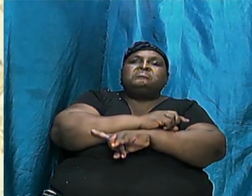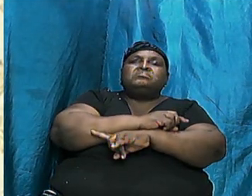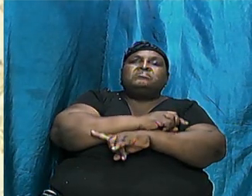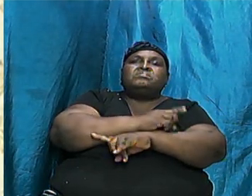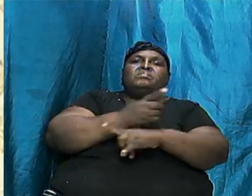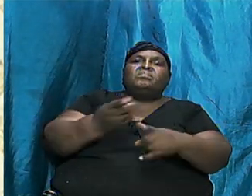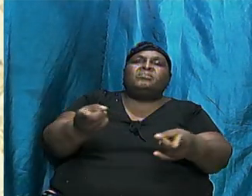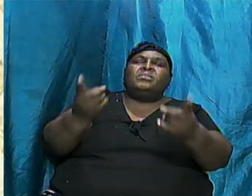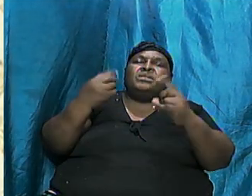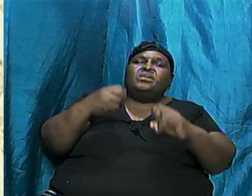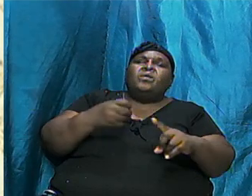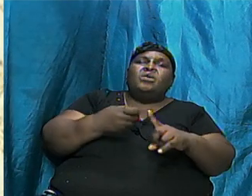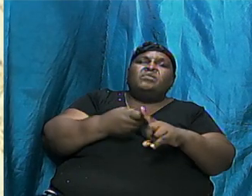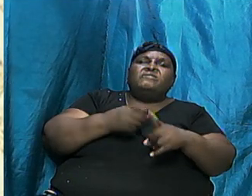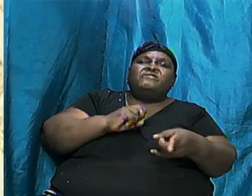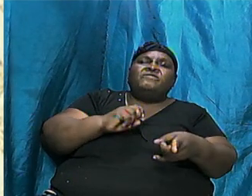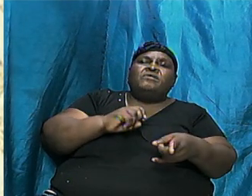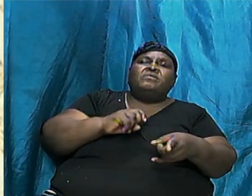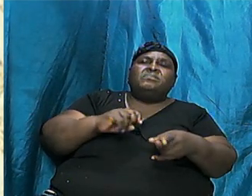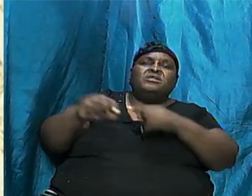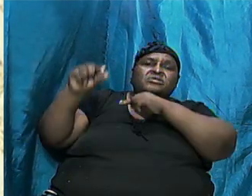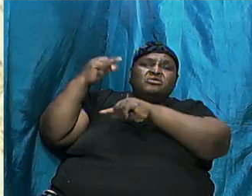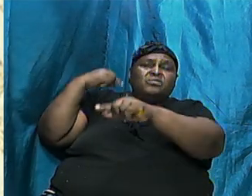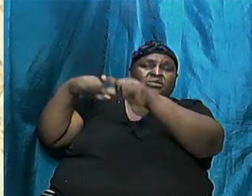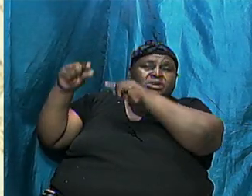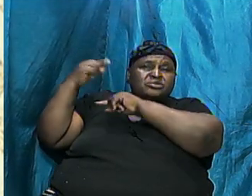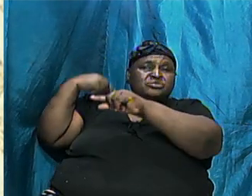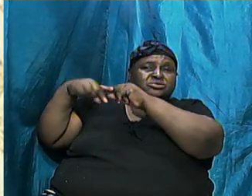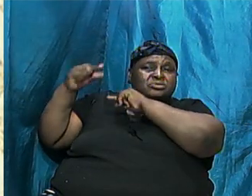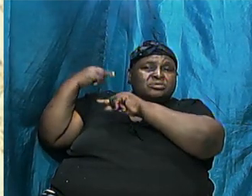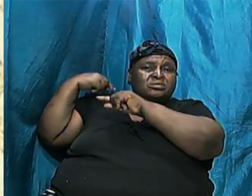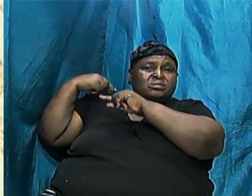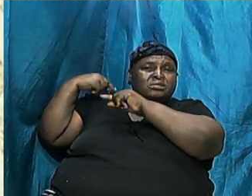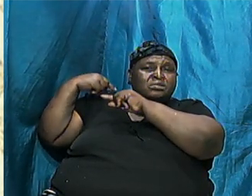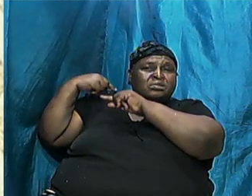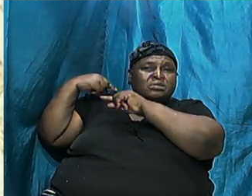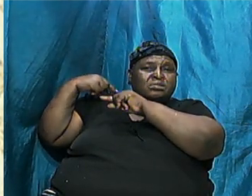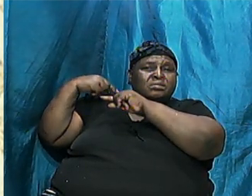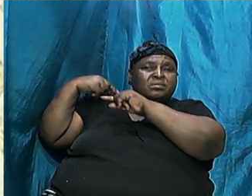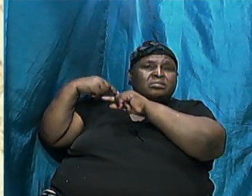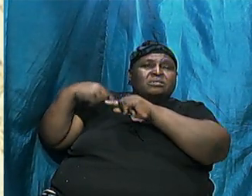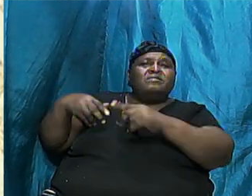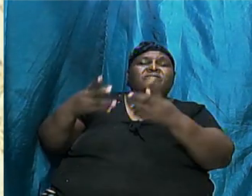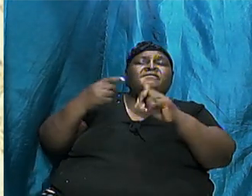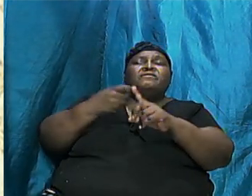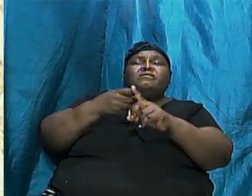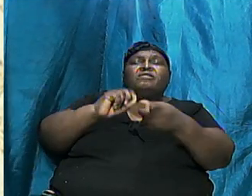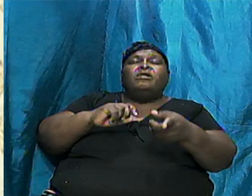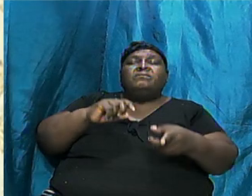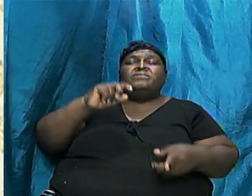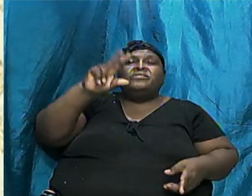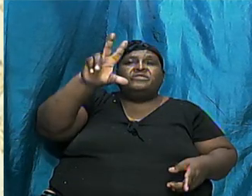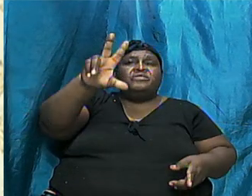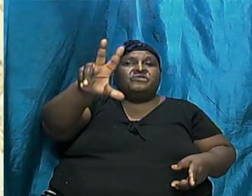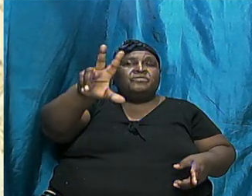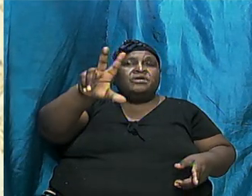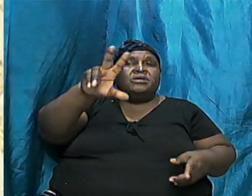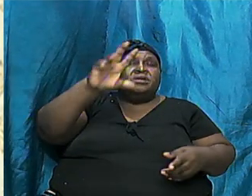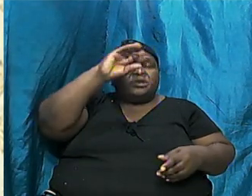from the lines of these three sons of